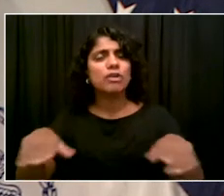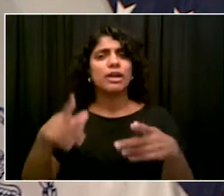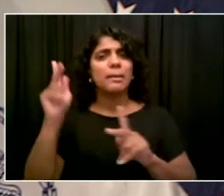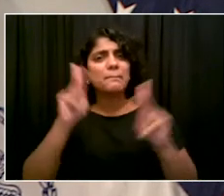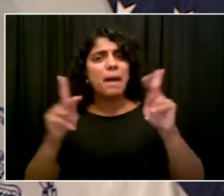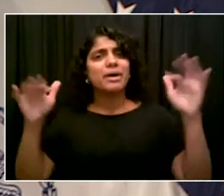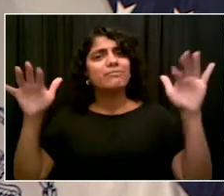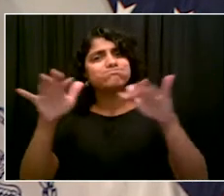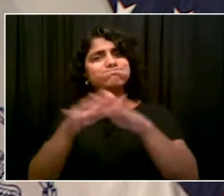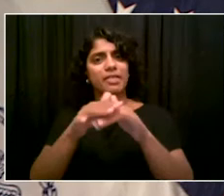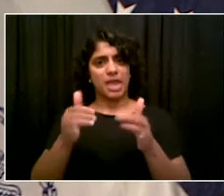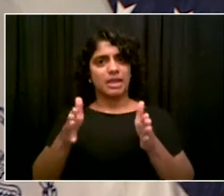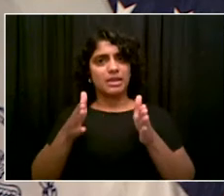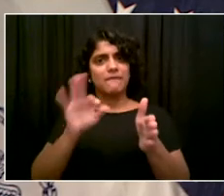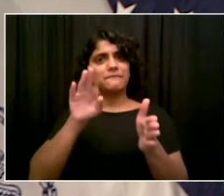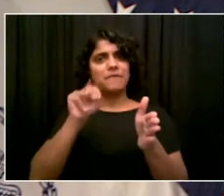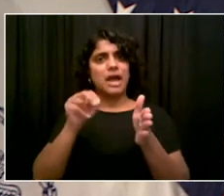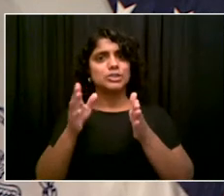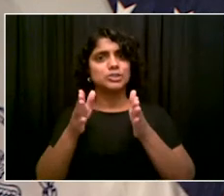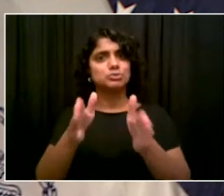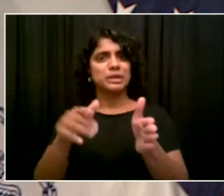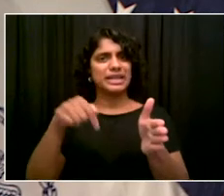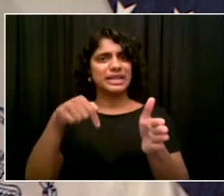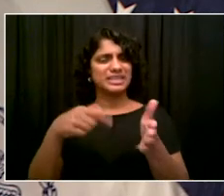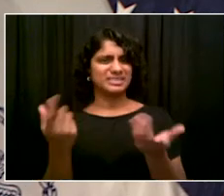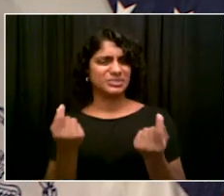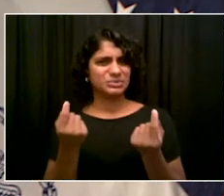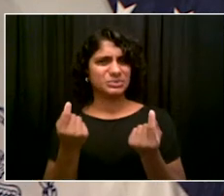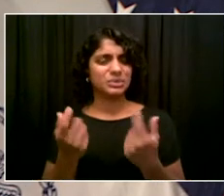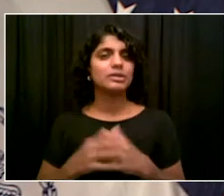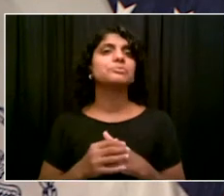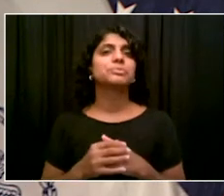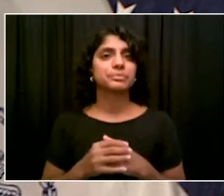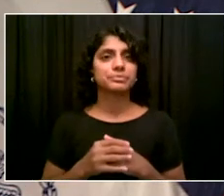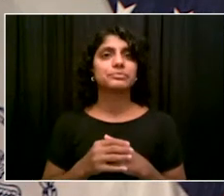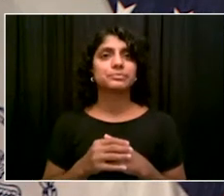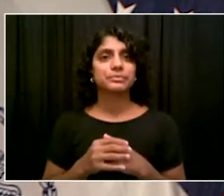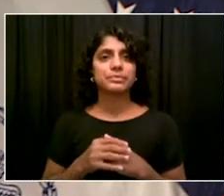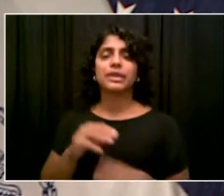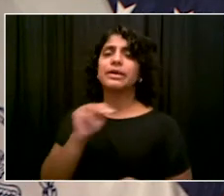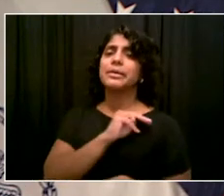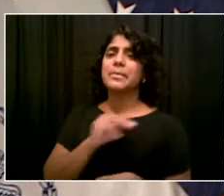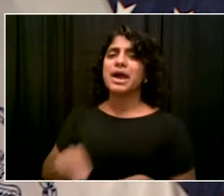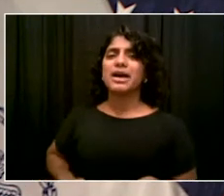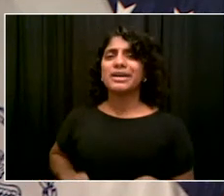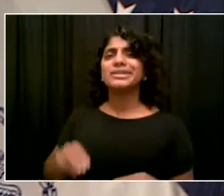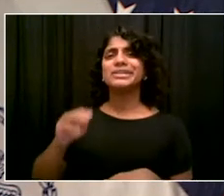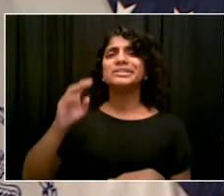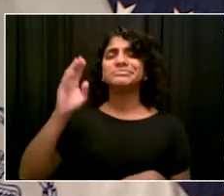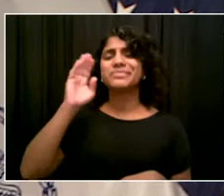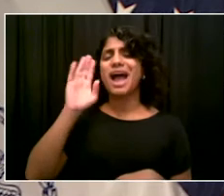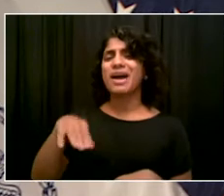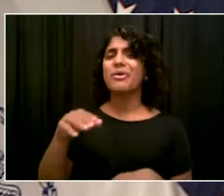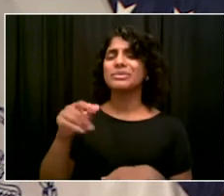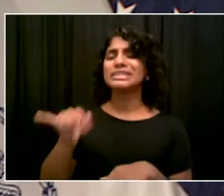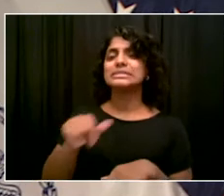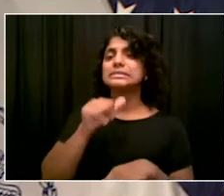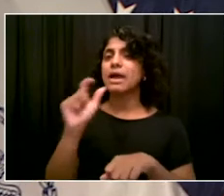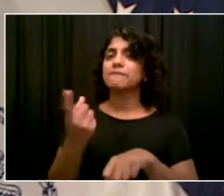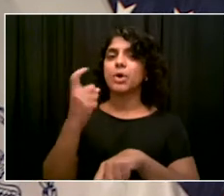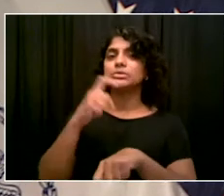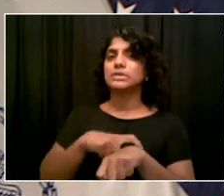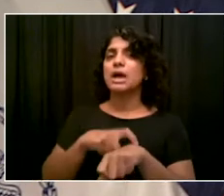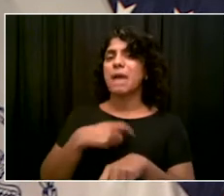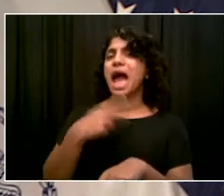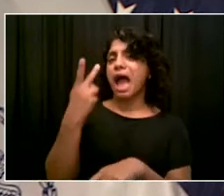there. With all due respect to any neighborhood resident that wants their parking, and I've been very honest about the fact that I spent many a